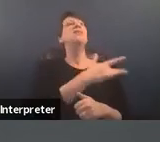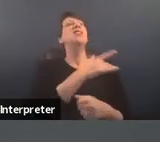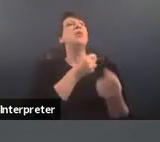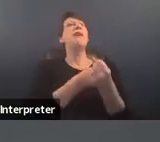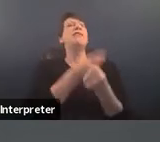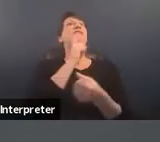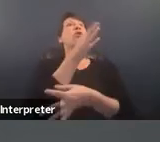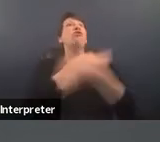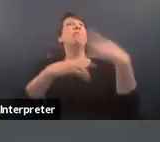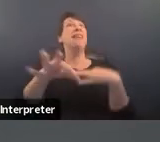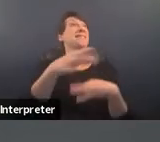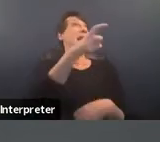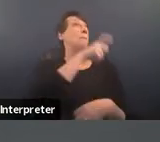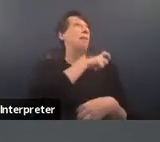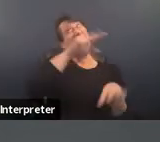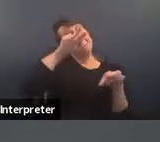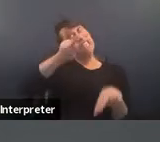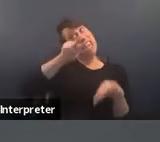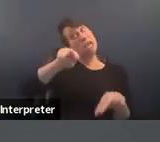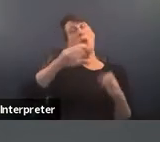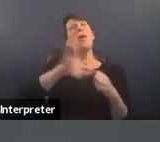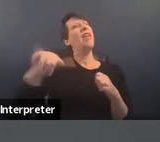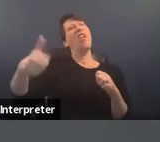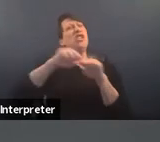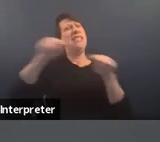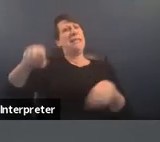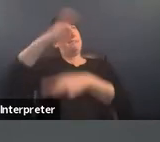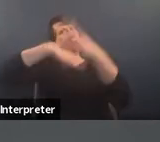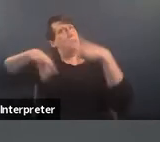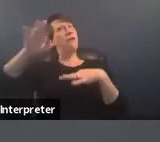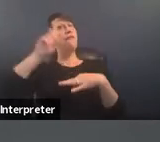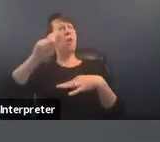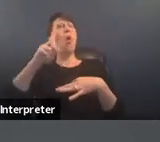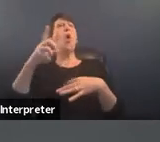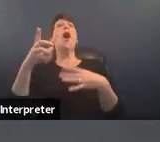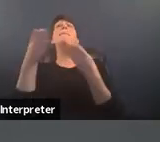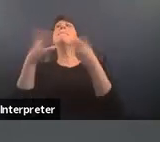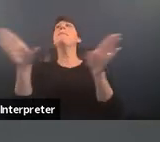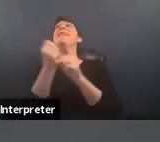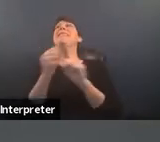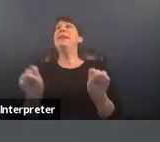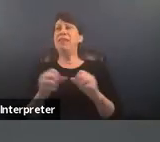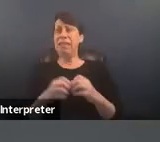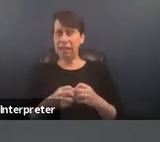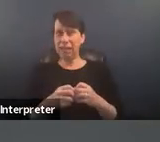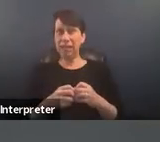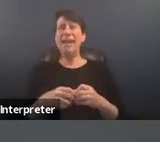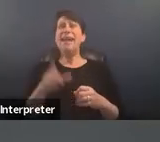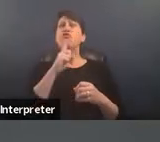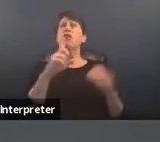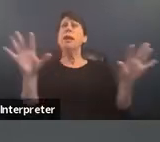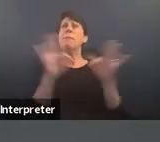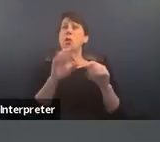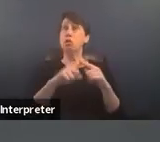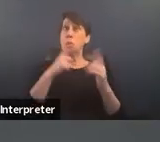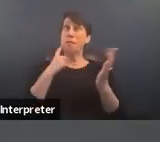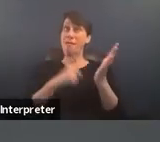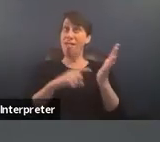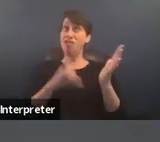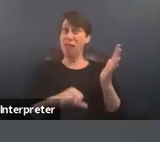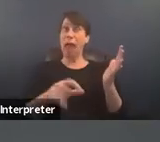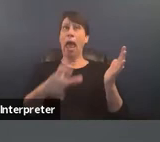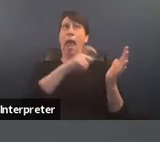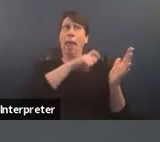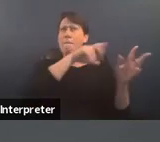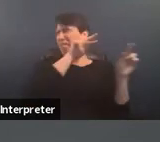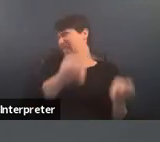replacing policing with other systems of public safety um it's really important to acknowledge that policing is